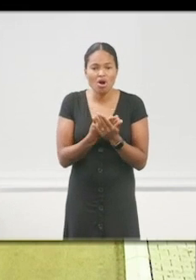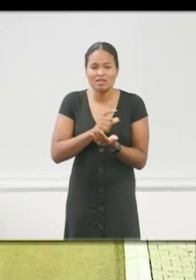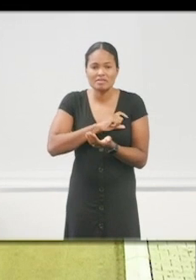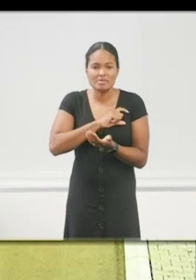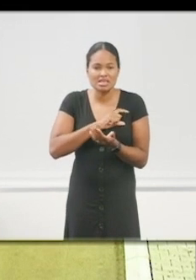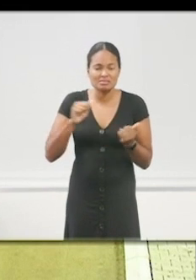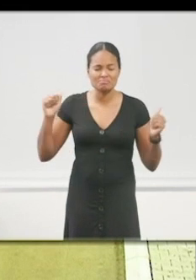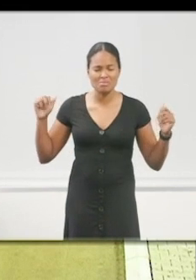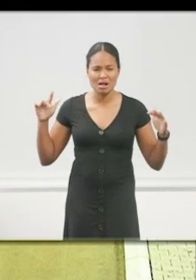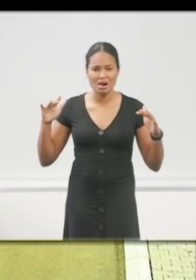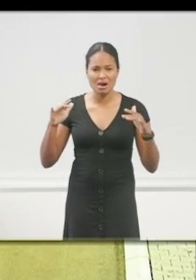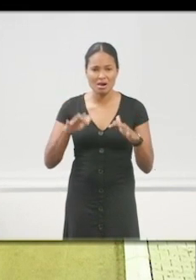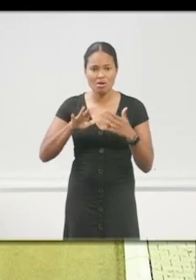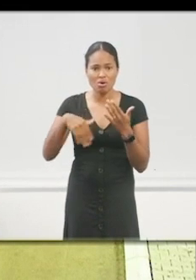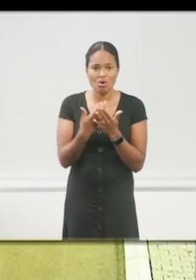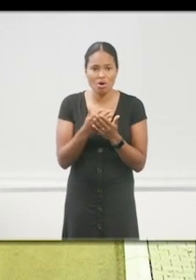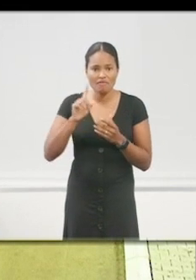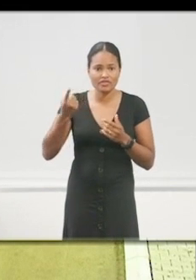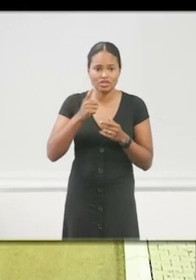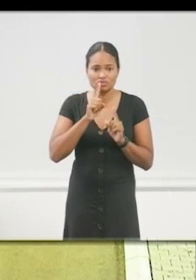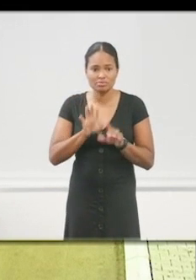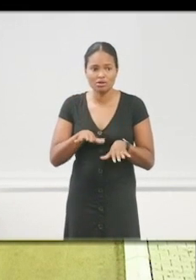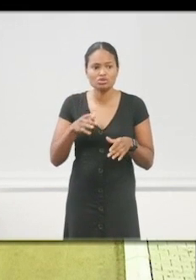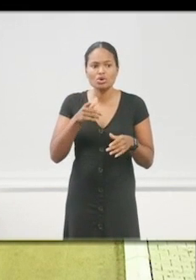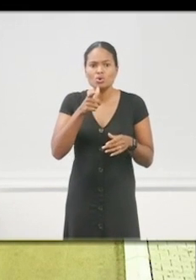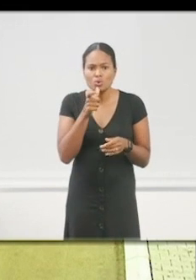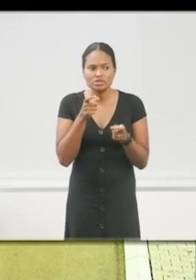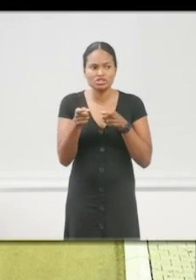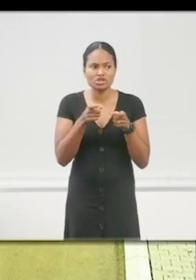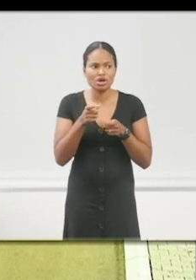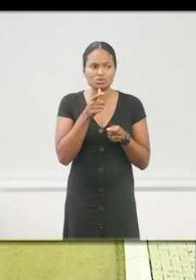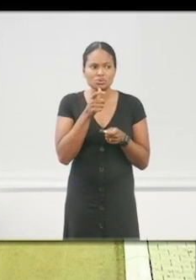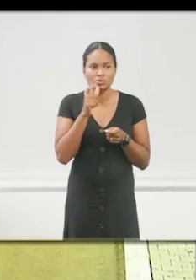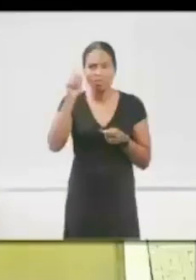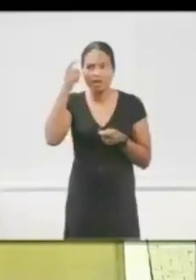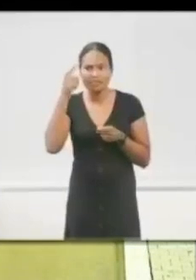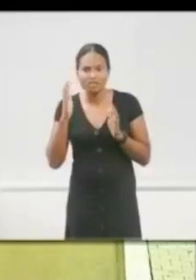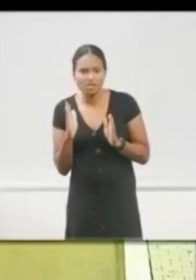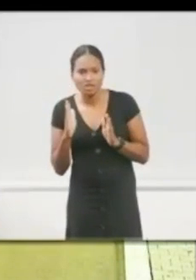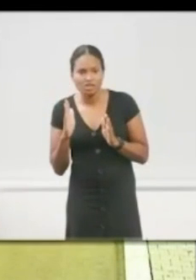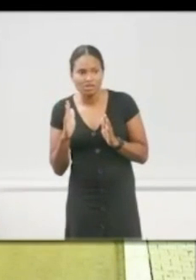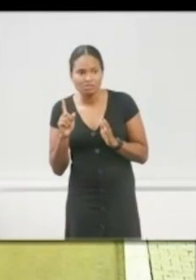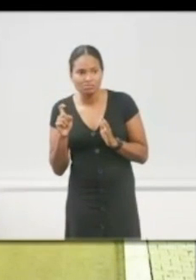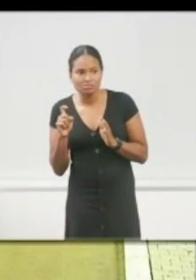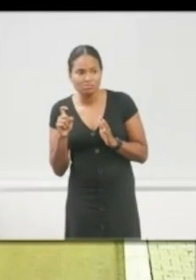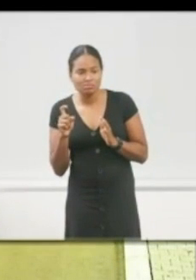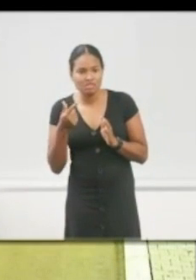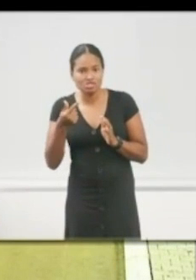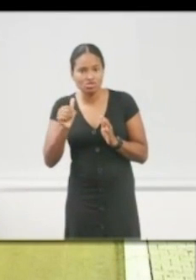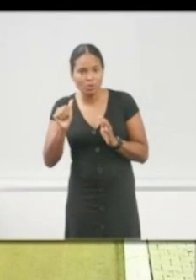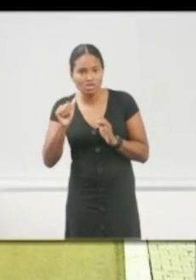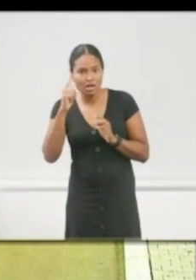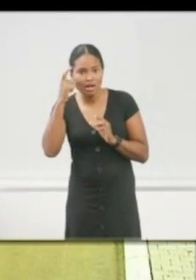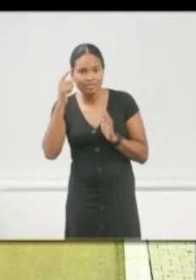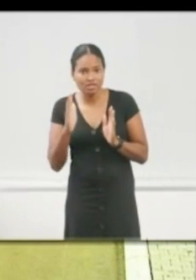all of the first responders. Who's in charge there? Was it the governor? The governor of state of Georgia?